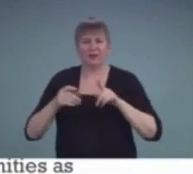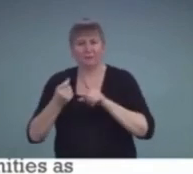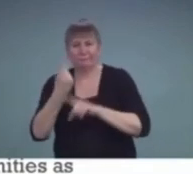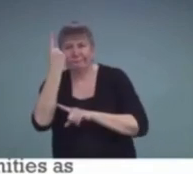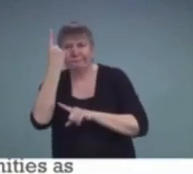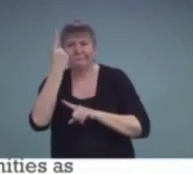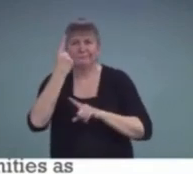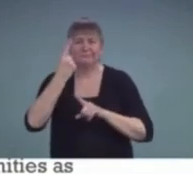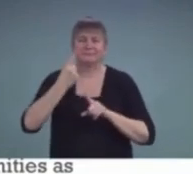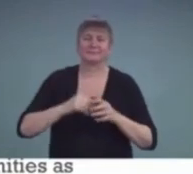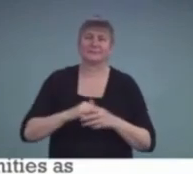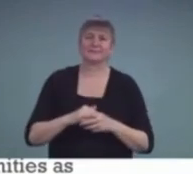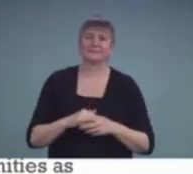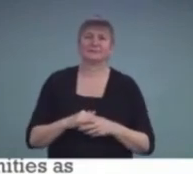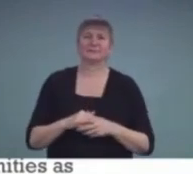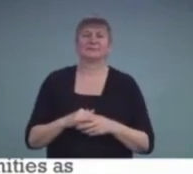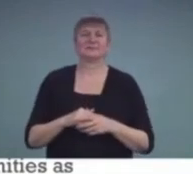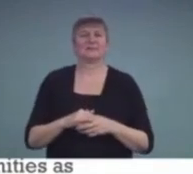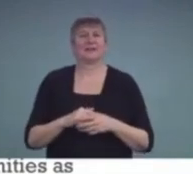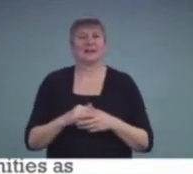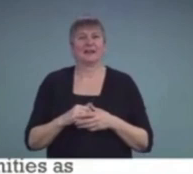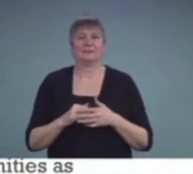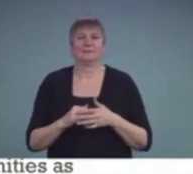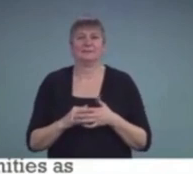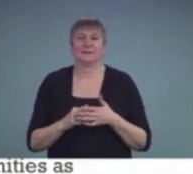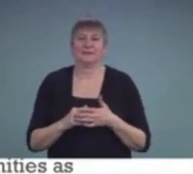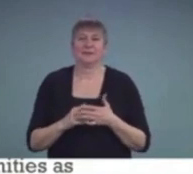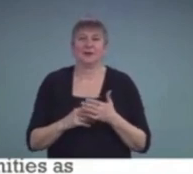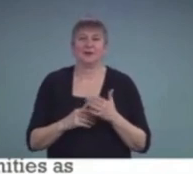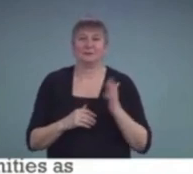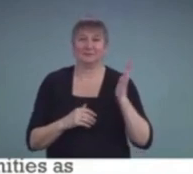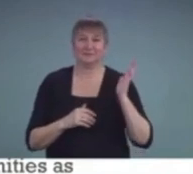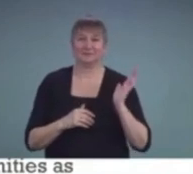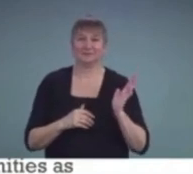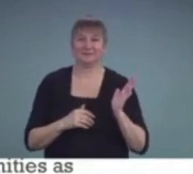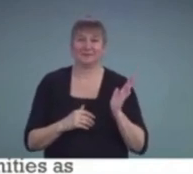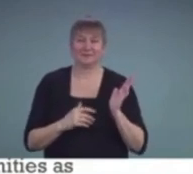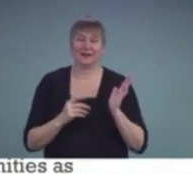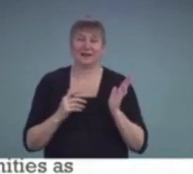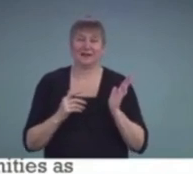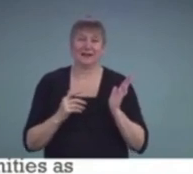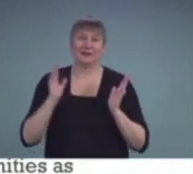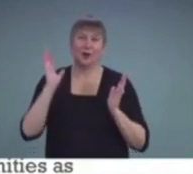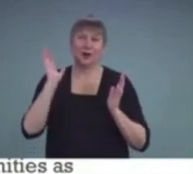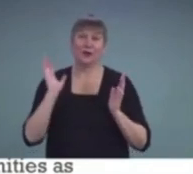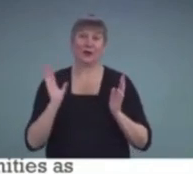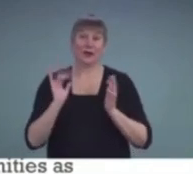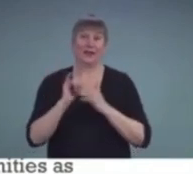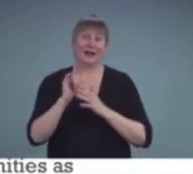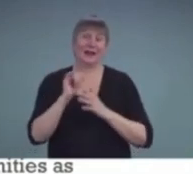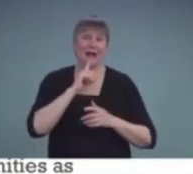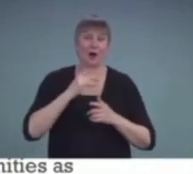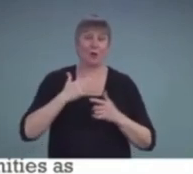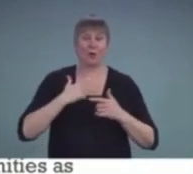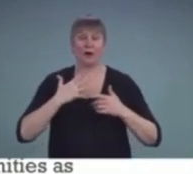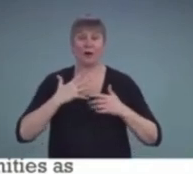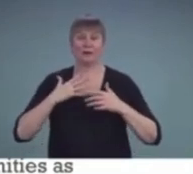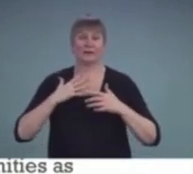So, you know, this is our typical IEP lingo where we're very critical about writing SMART goals.